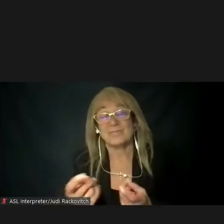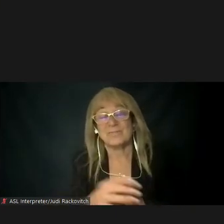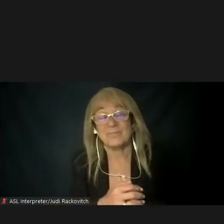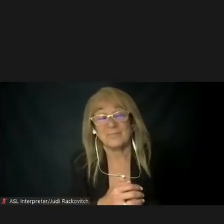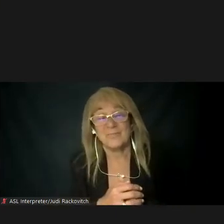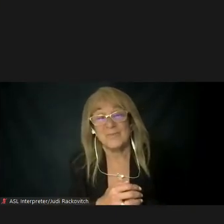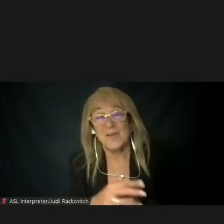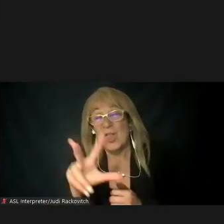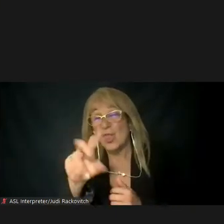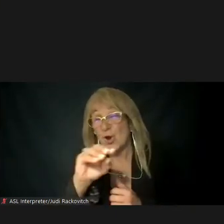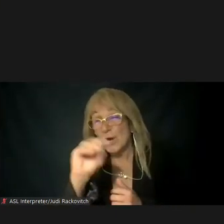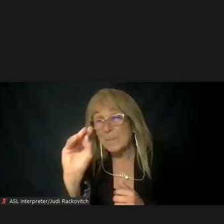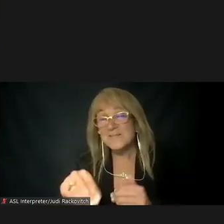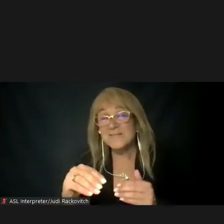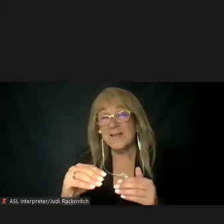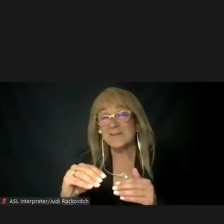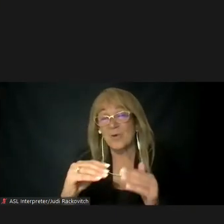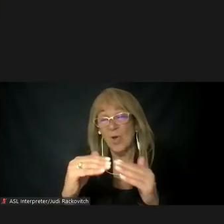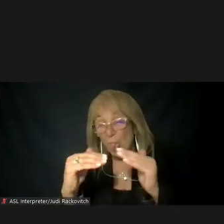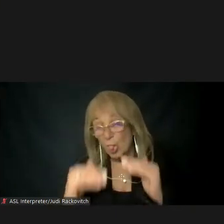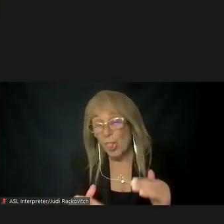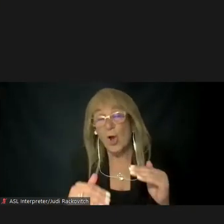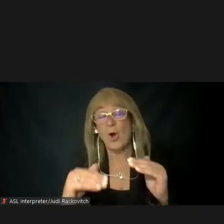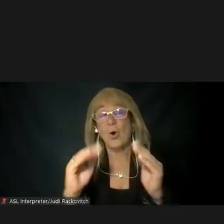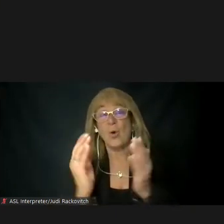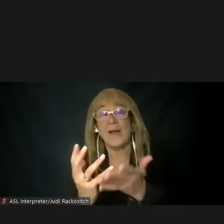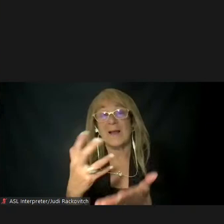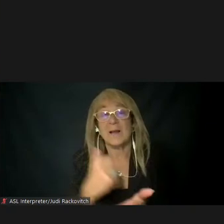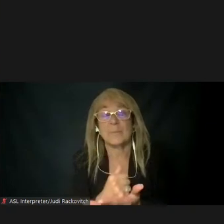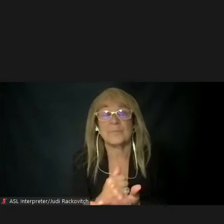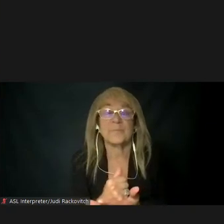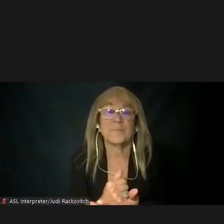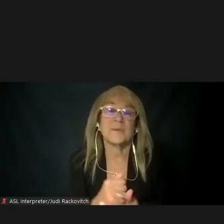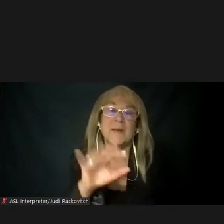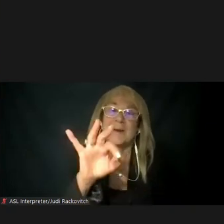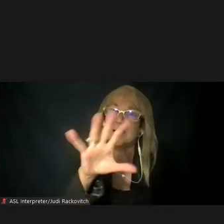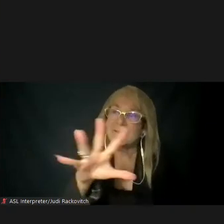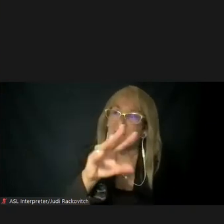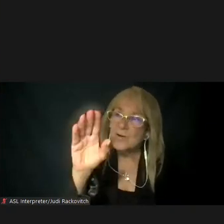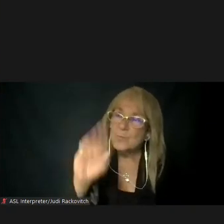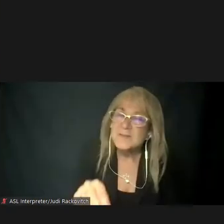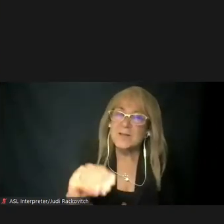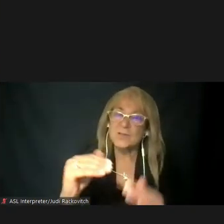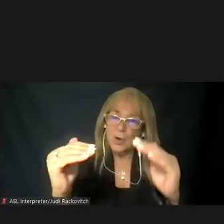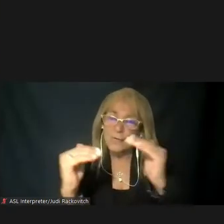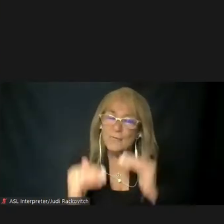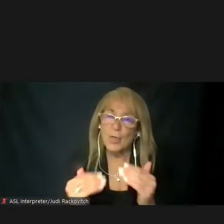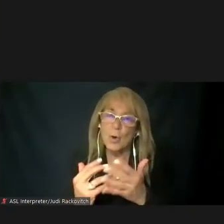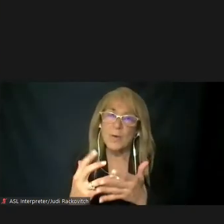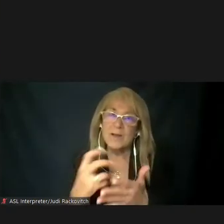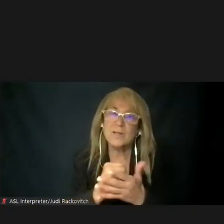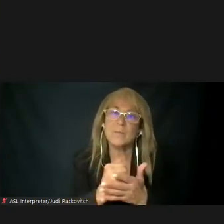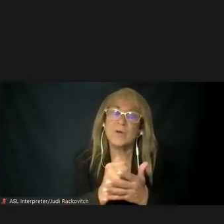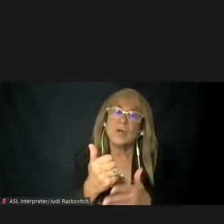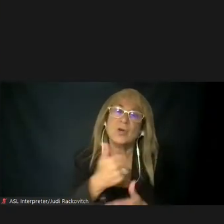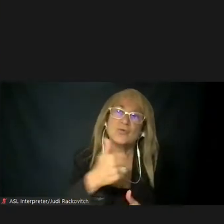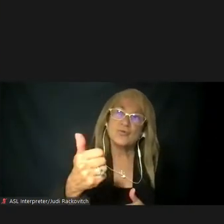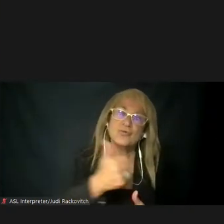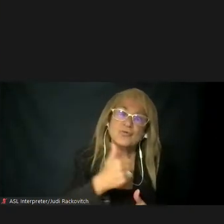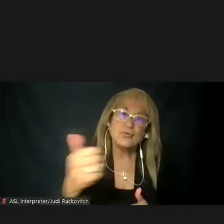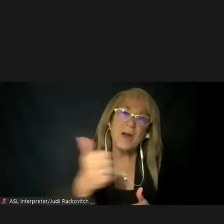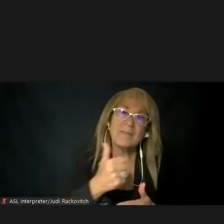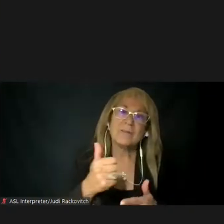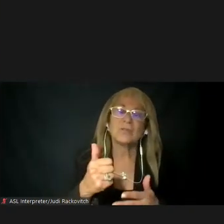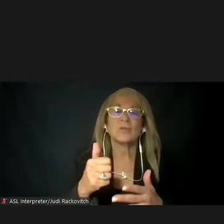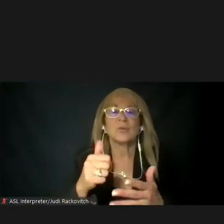Based on preliminary model results, 95% of low-income individuals travel to Manhattan Central Business District by transit, and 5% by